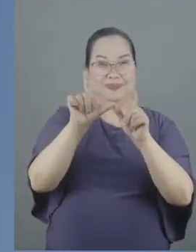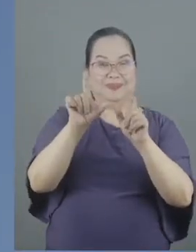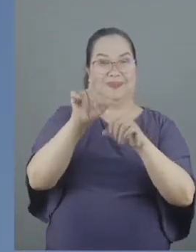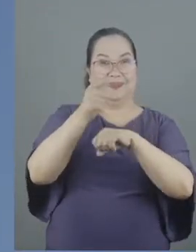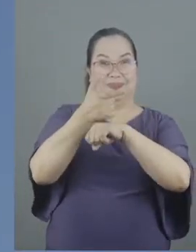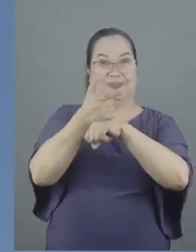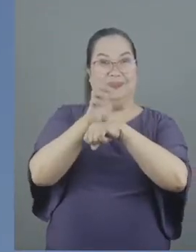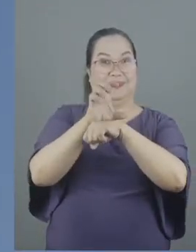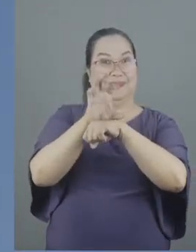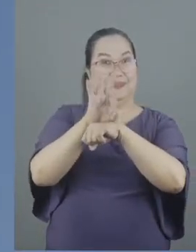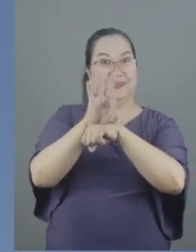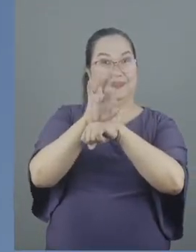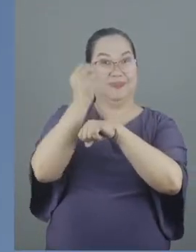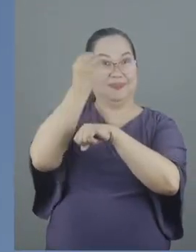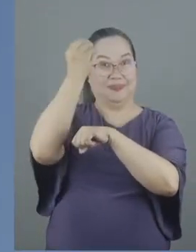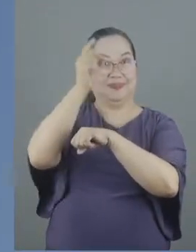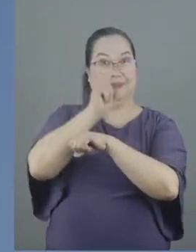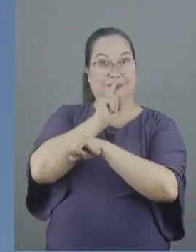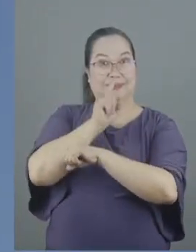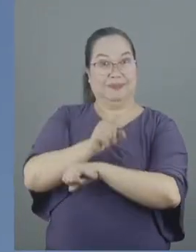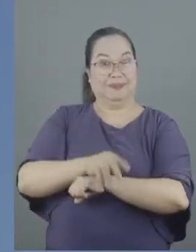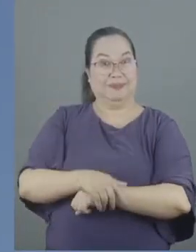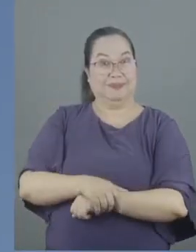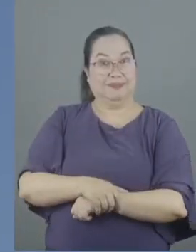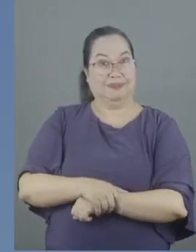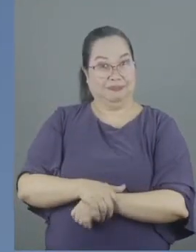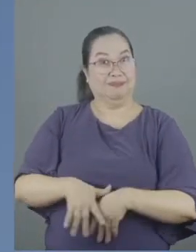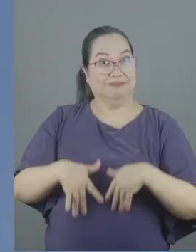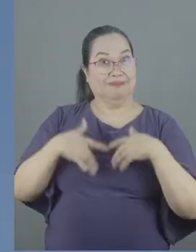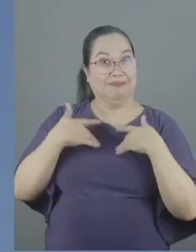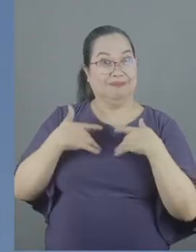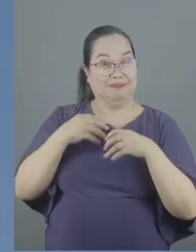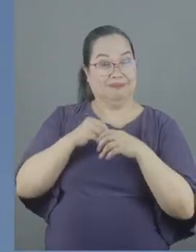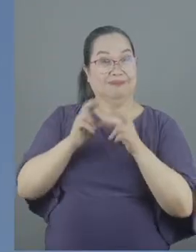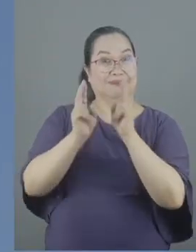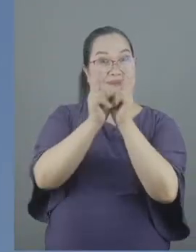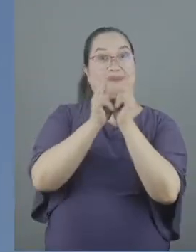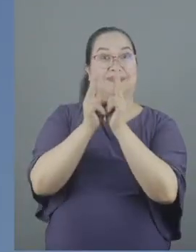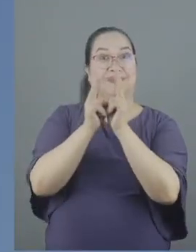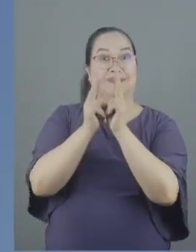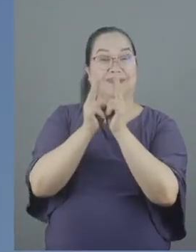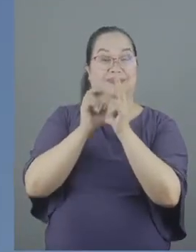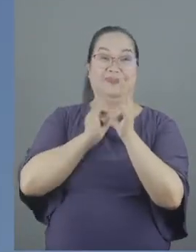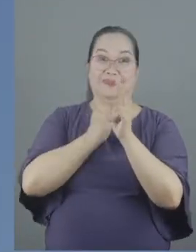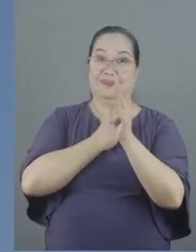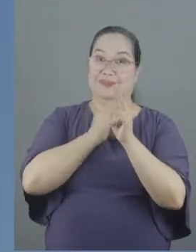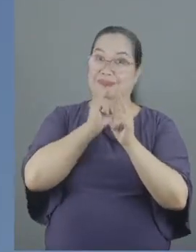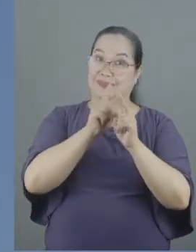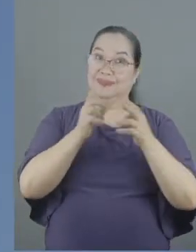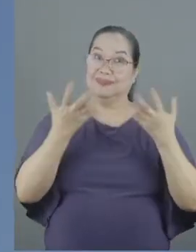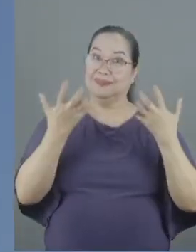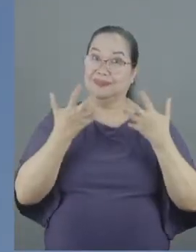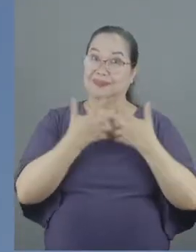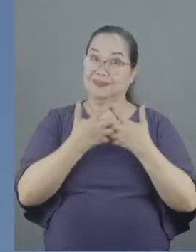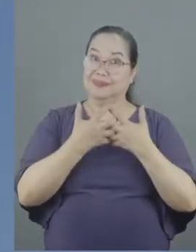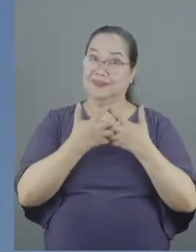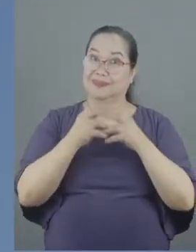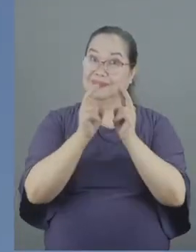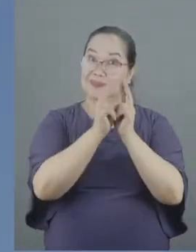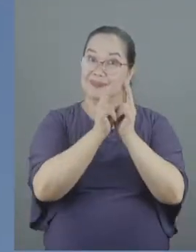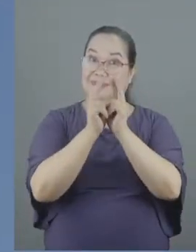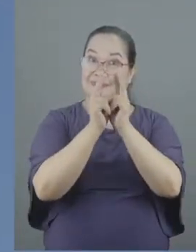Ortegas, do indeed dwell in unity. Are we dwelling in unity?